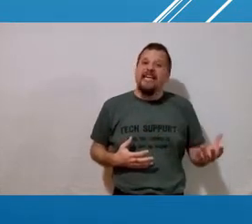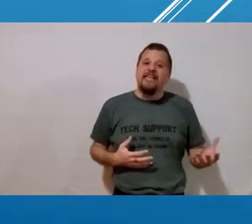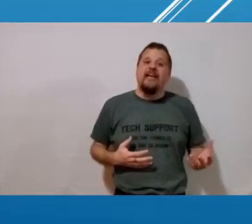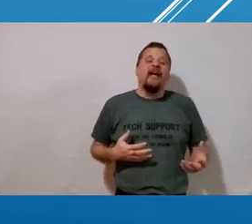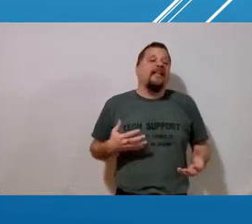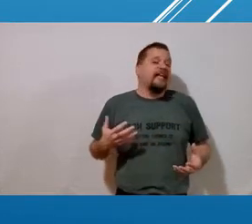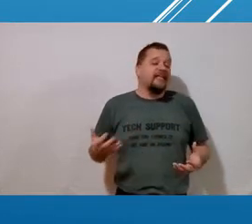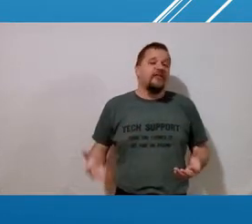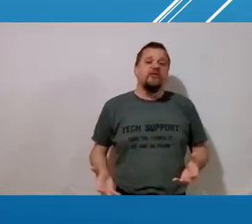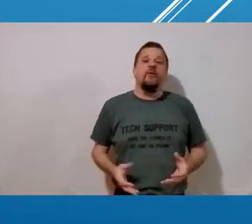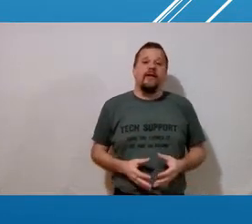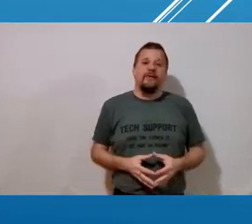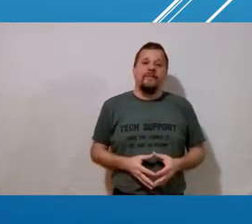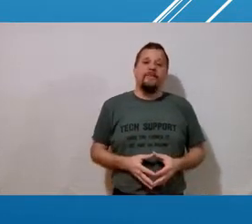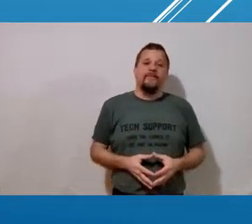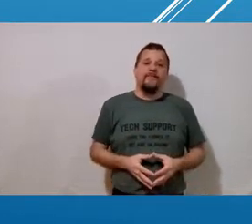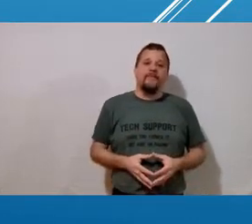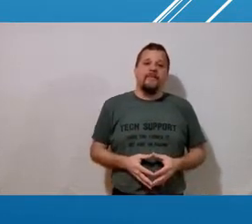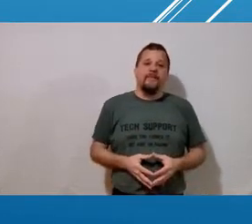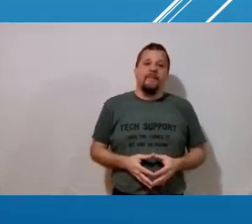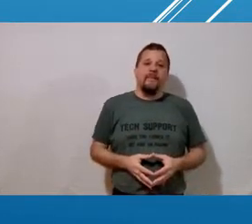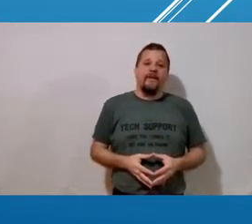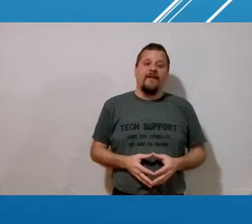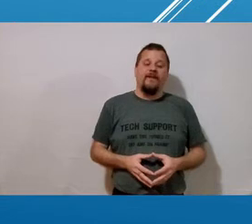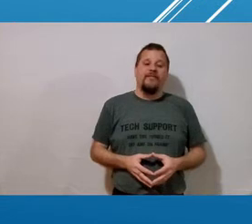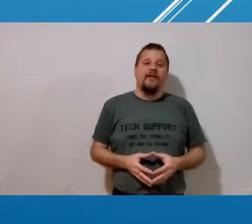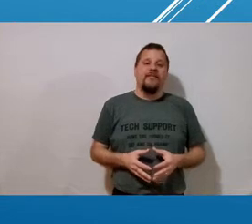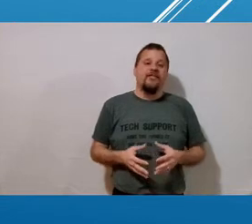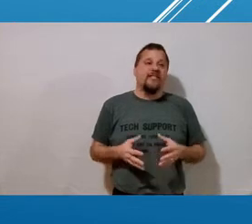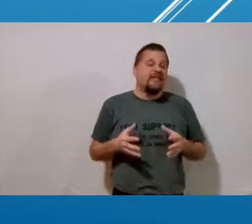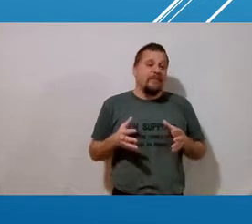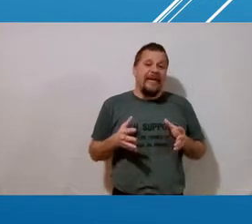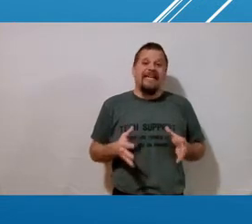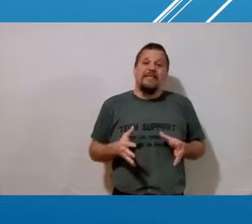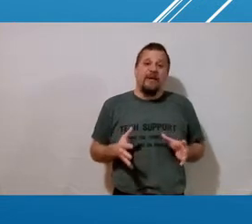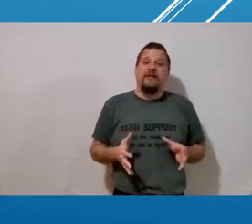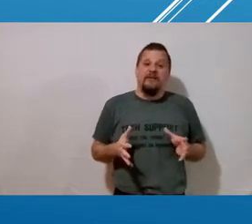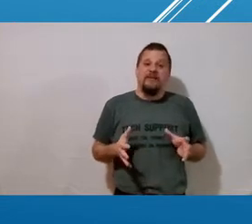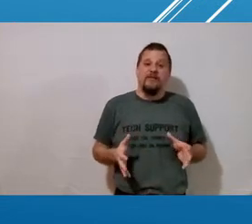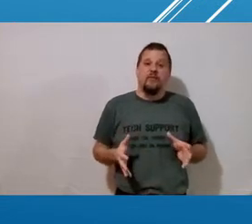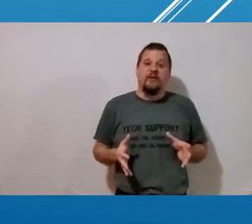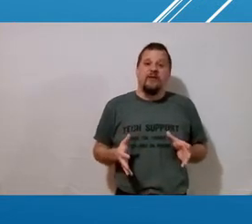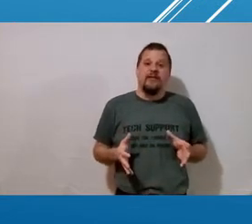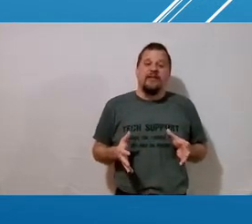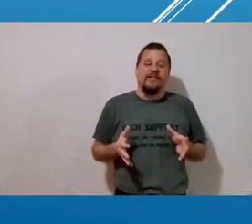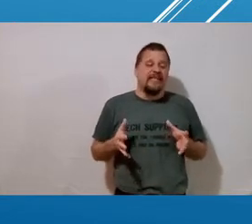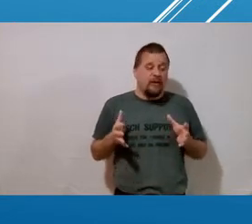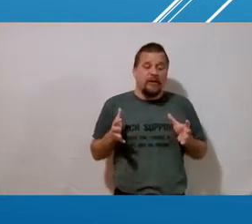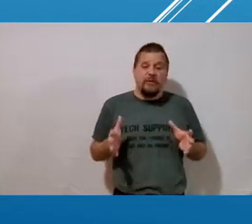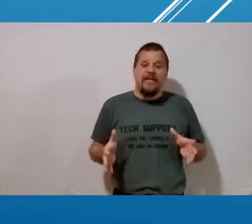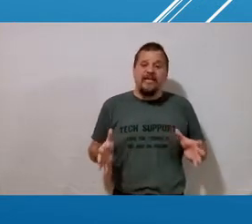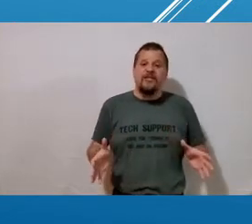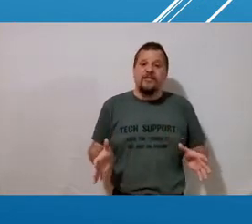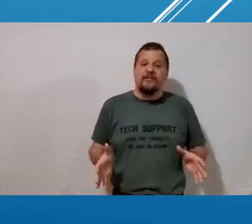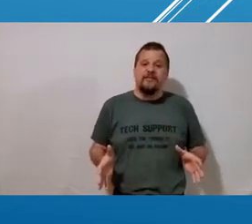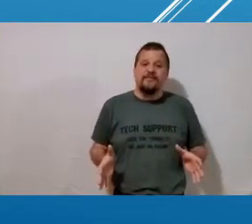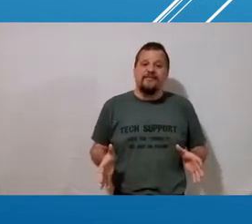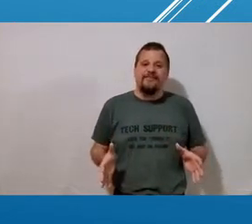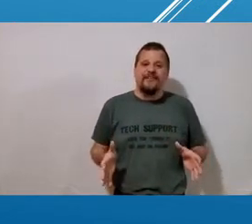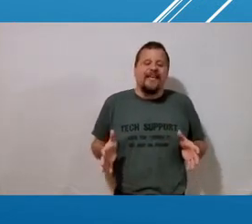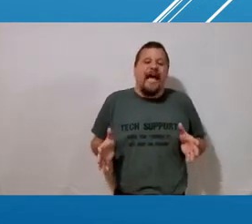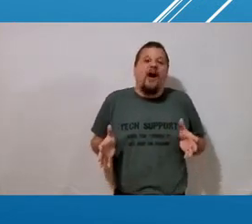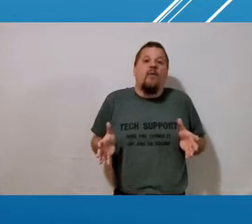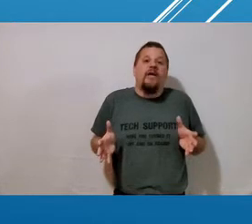they can create and they can destroy you know it's not just the pen is mightier than the sword it's our communication